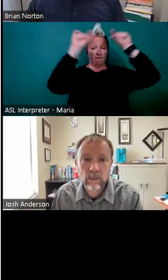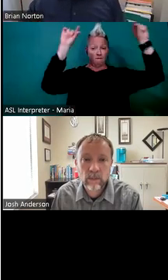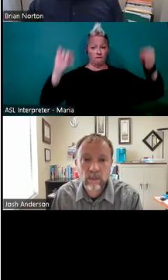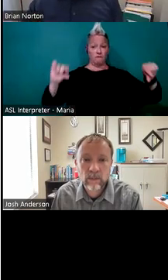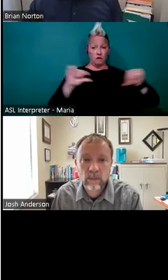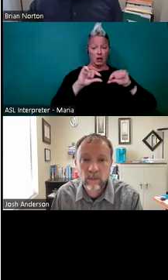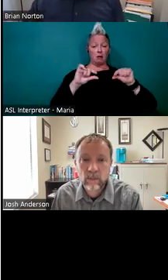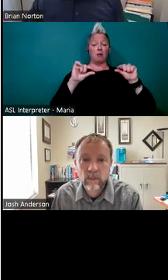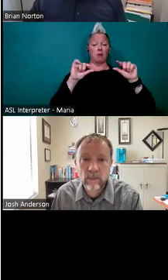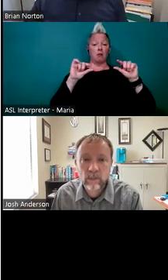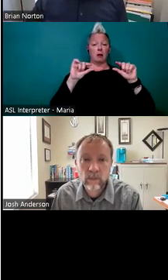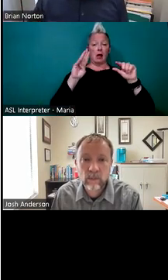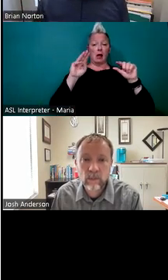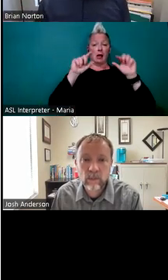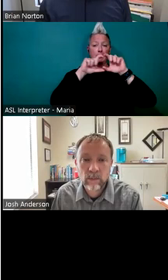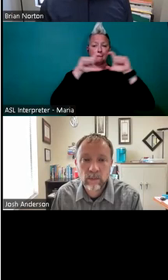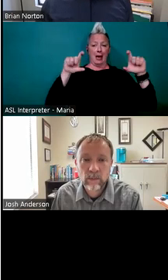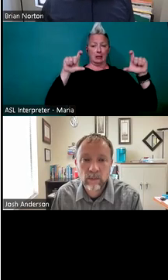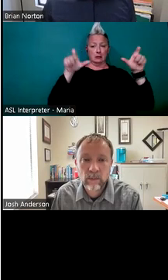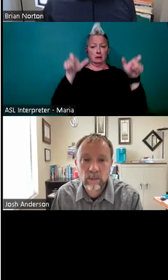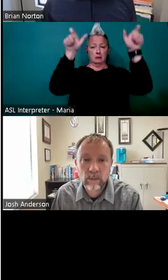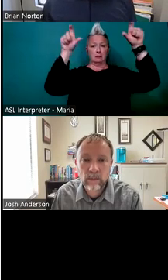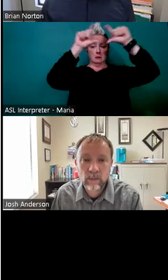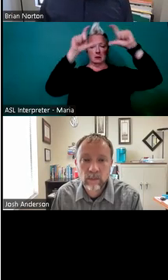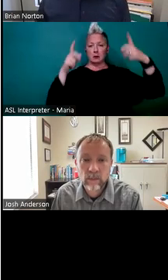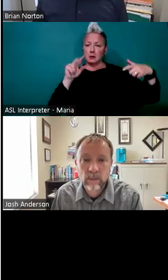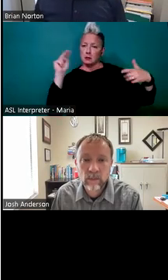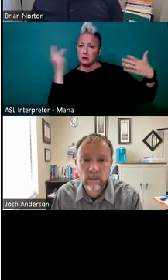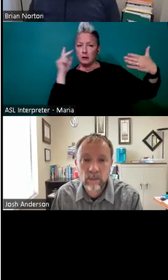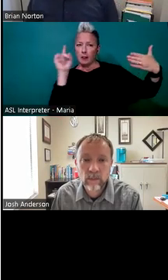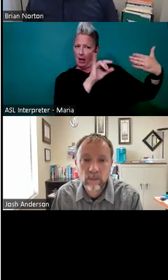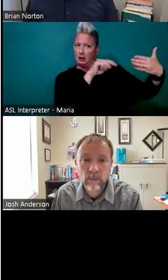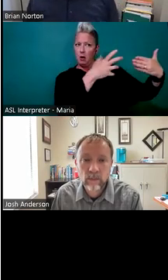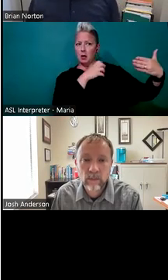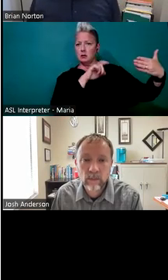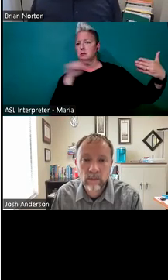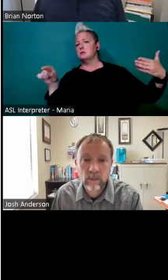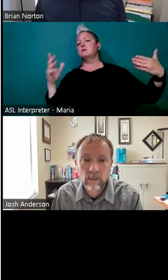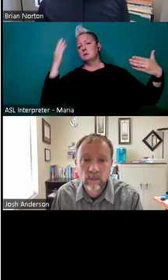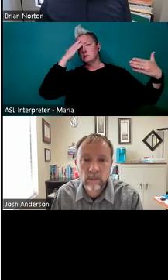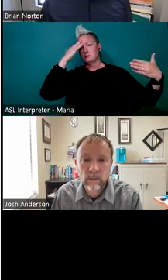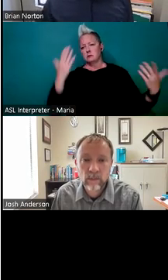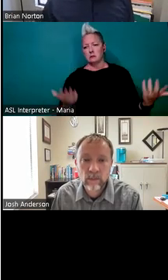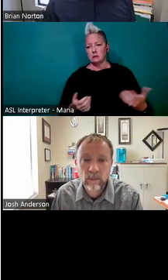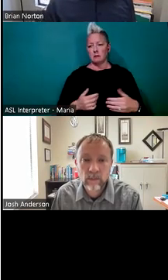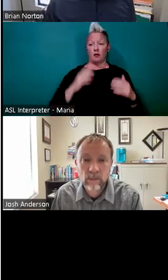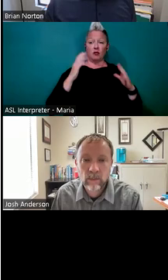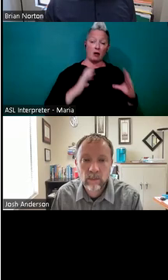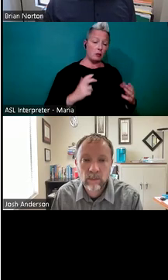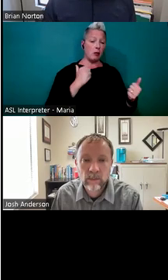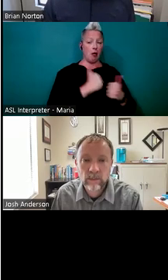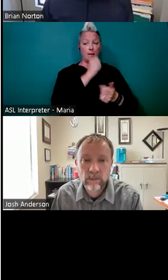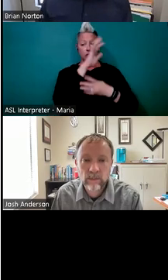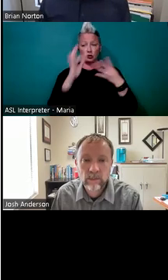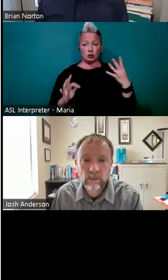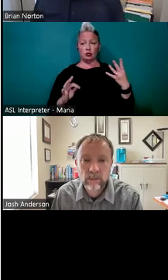combinations, you know, so there's a visual reference for not only the person who's framing, um, but also for the customer to help make choices